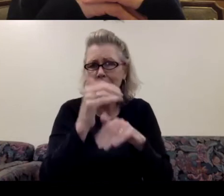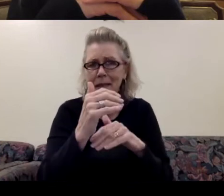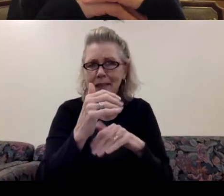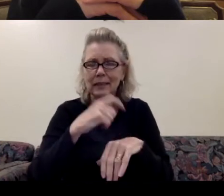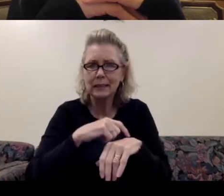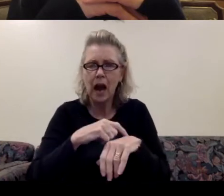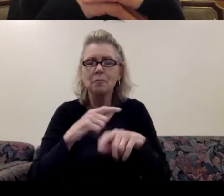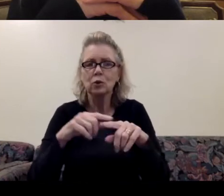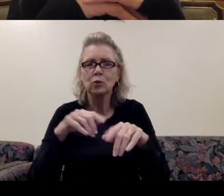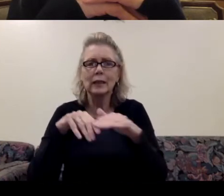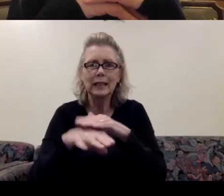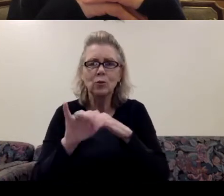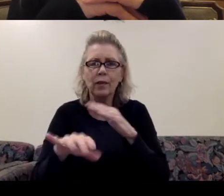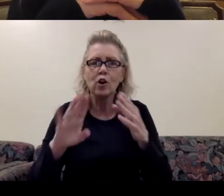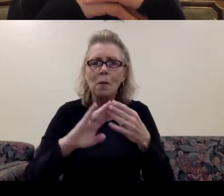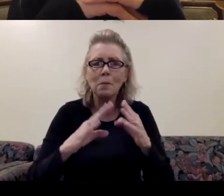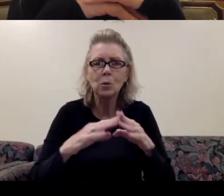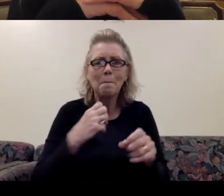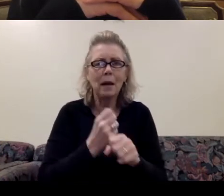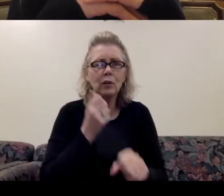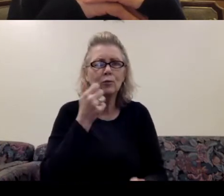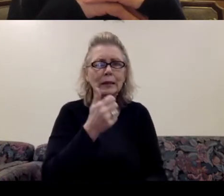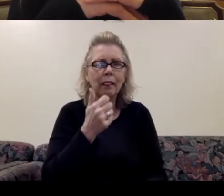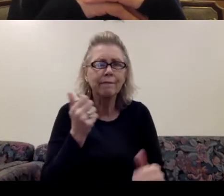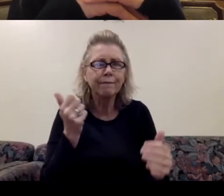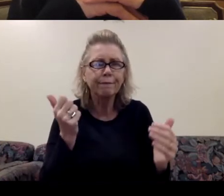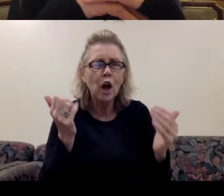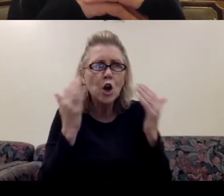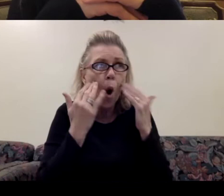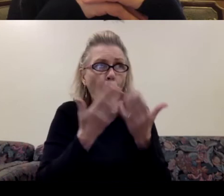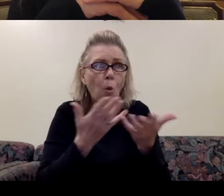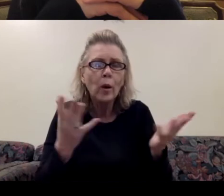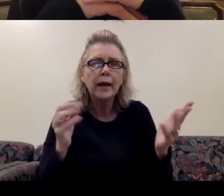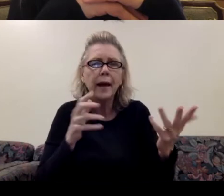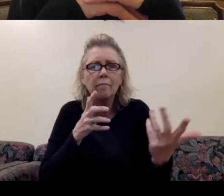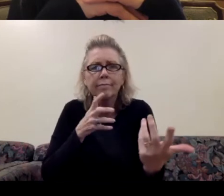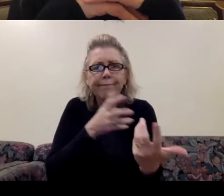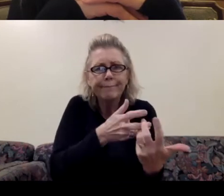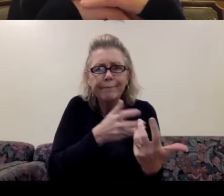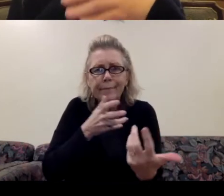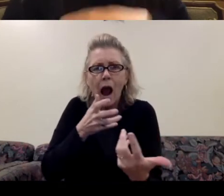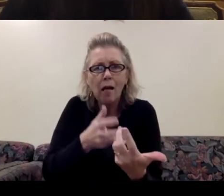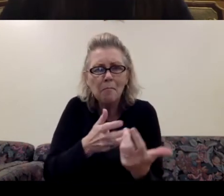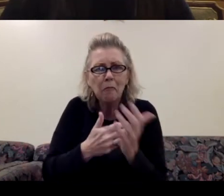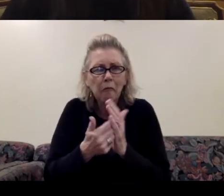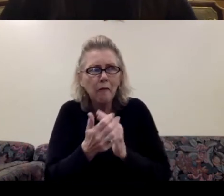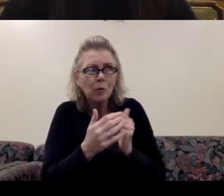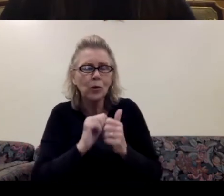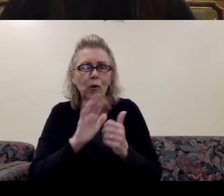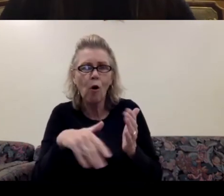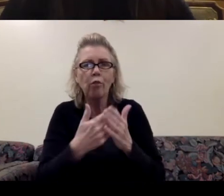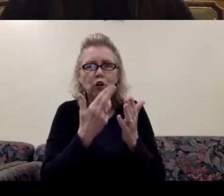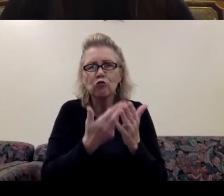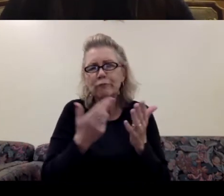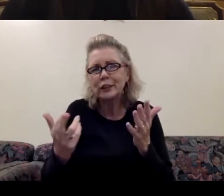community and make yourself known get acclimated to all the resources and